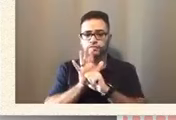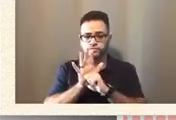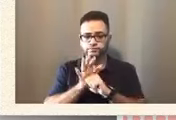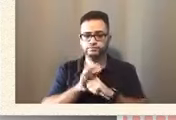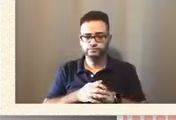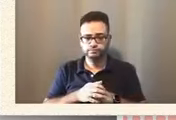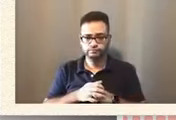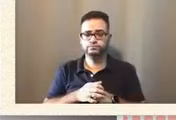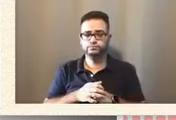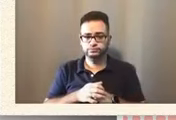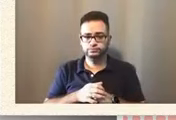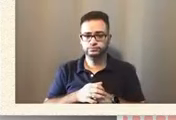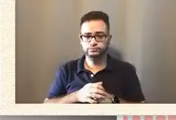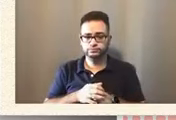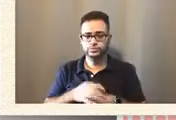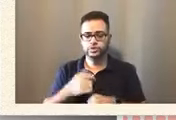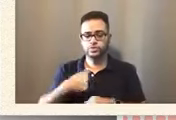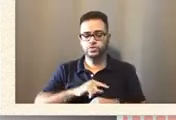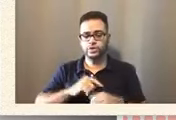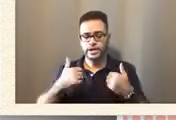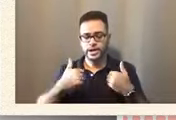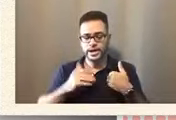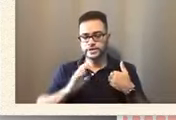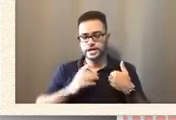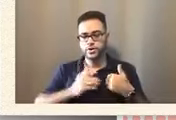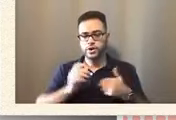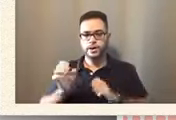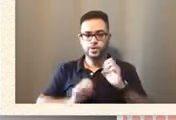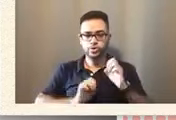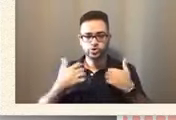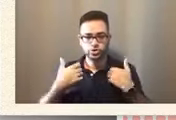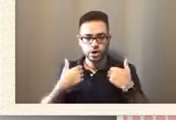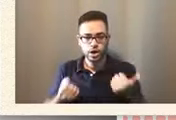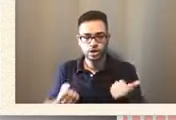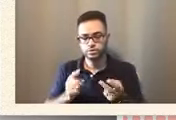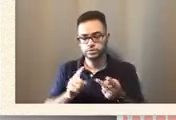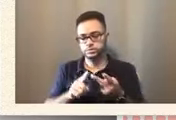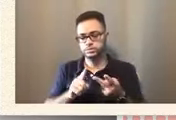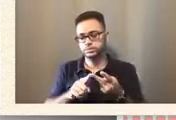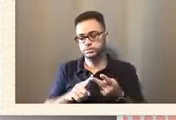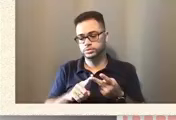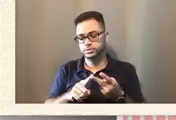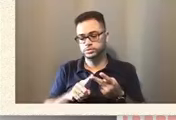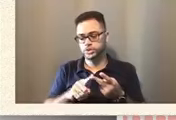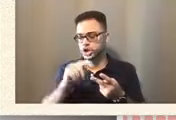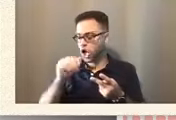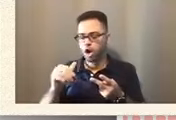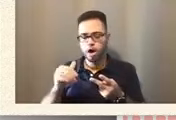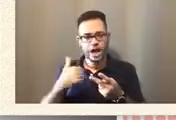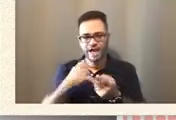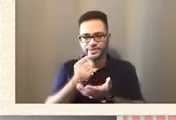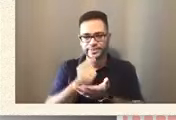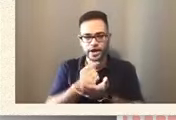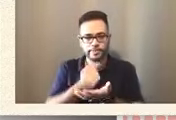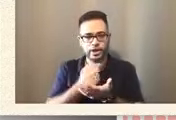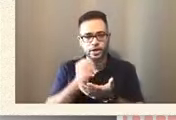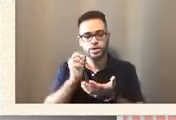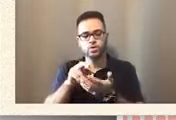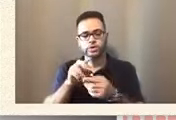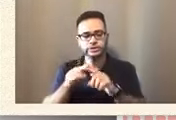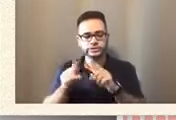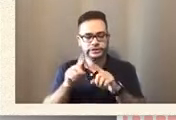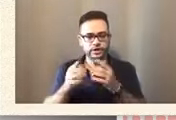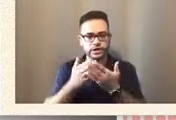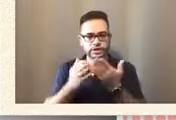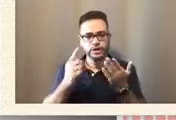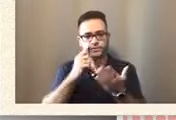our emotional health. We have the lack of therapies or how are you substituting for therapies. I want to know how